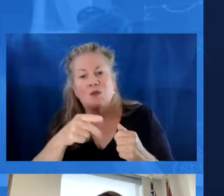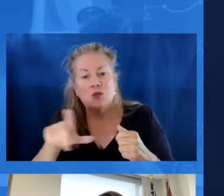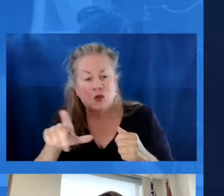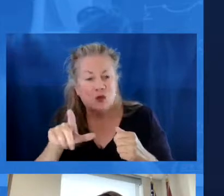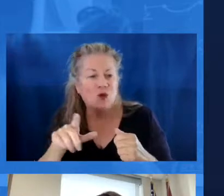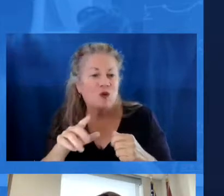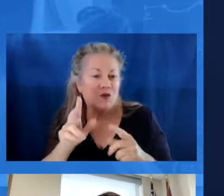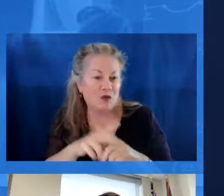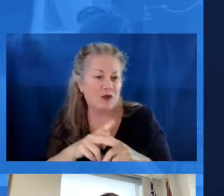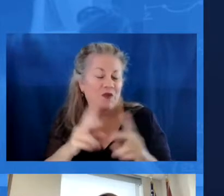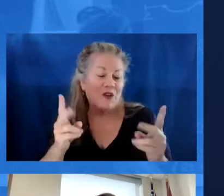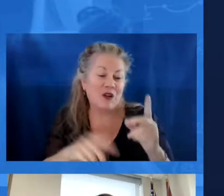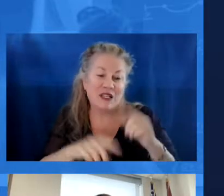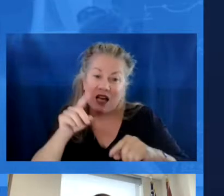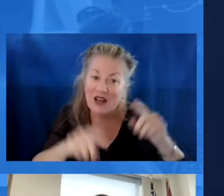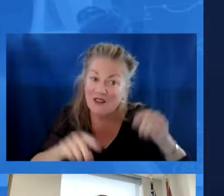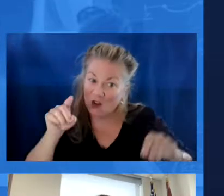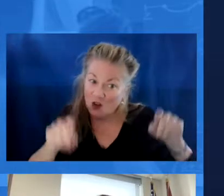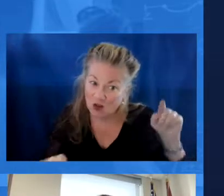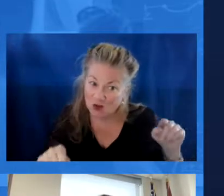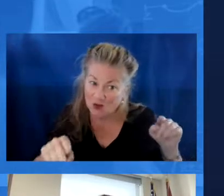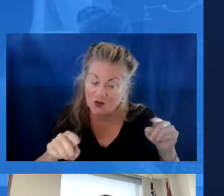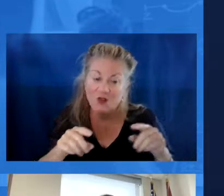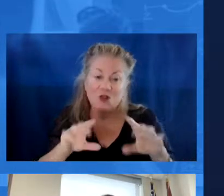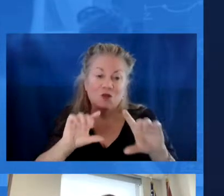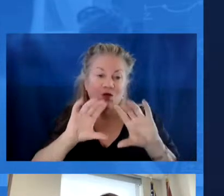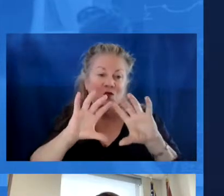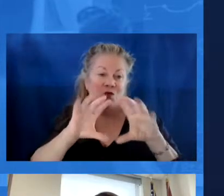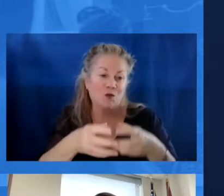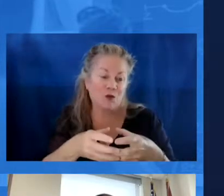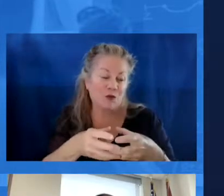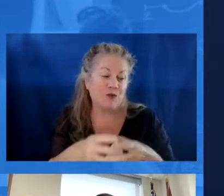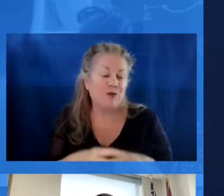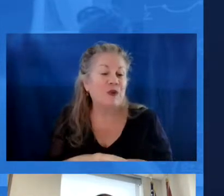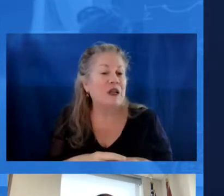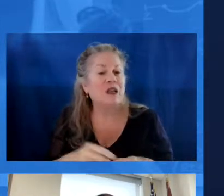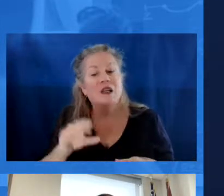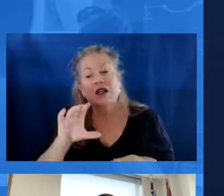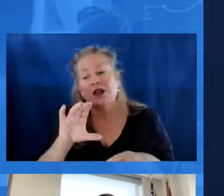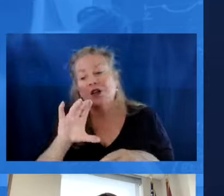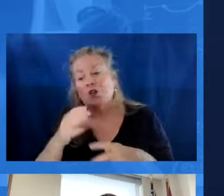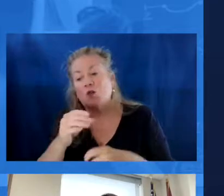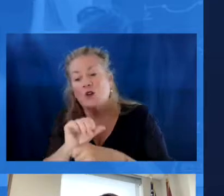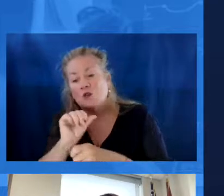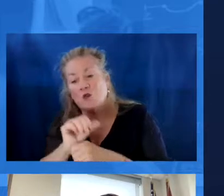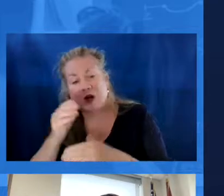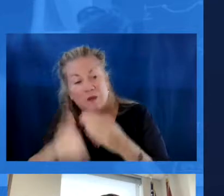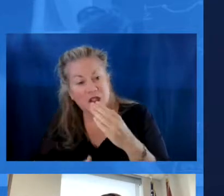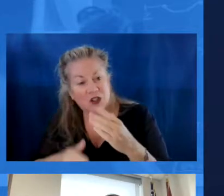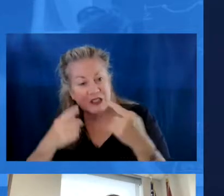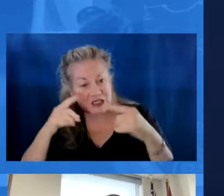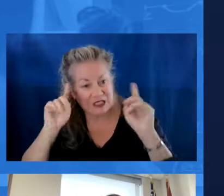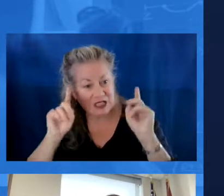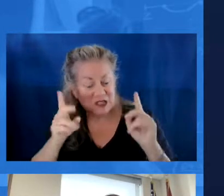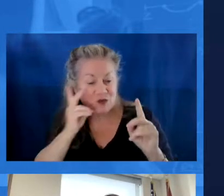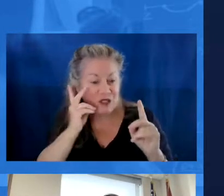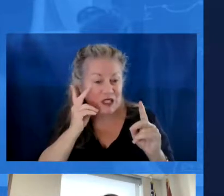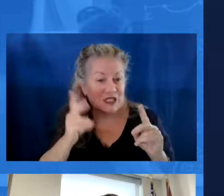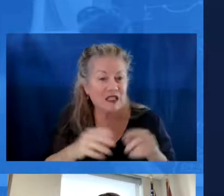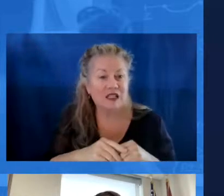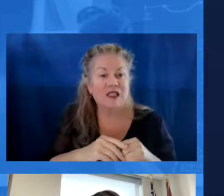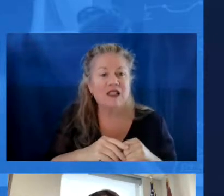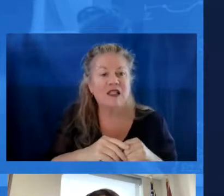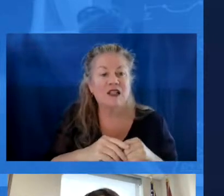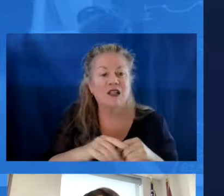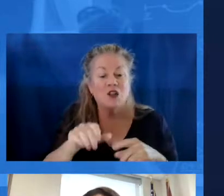a competitive pool of applicants. It is a very diverse pool of applicants. And what we're seeing in terms of their coursework completion and success,